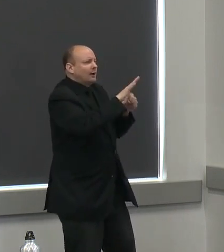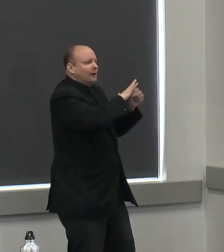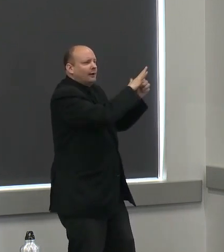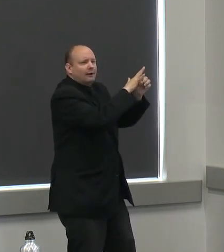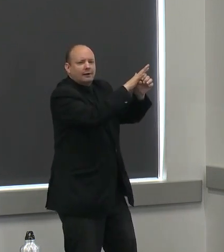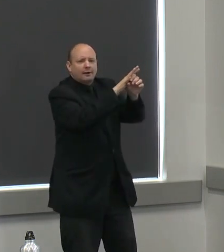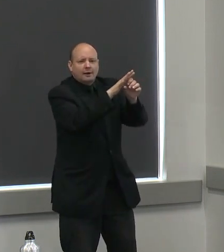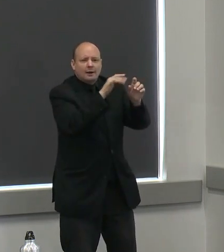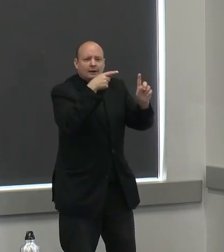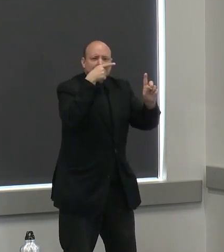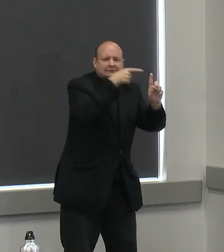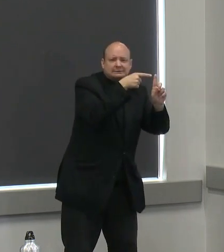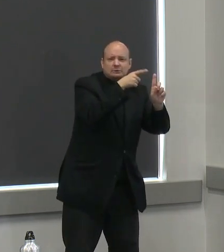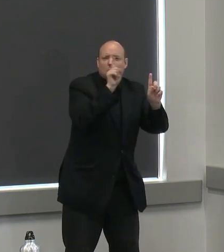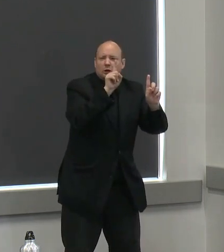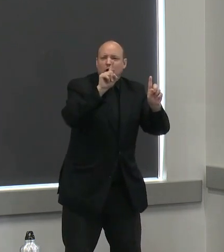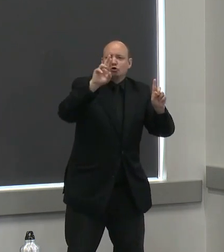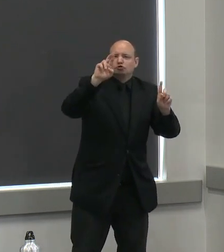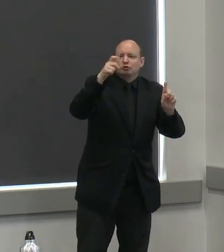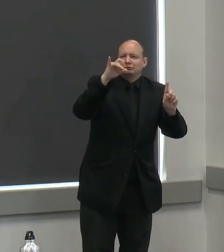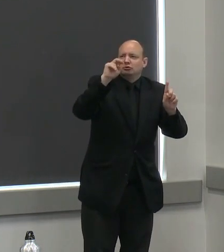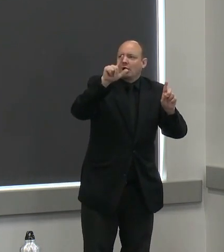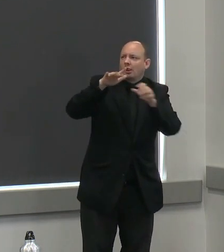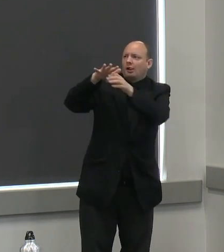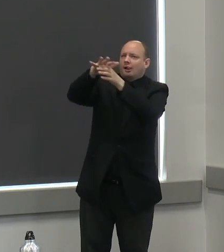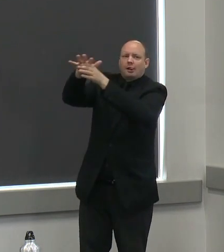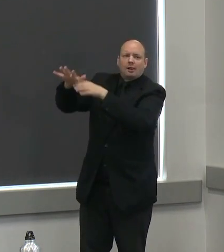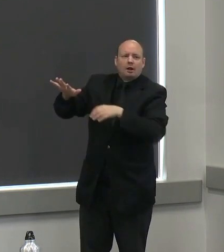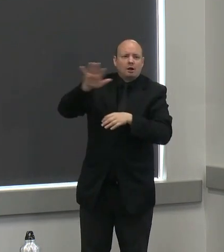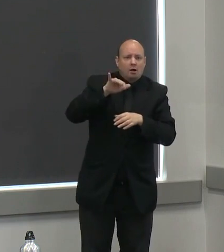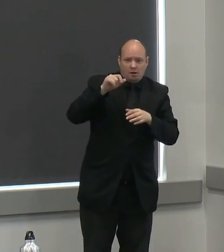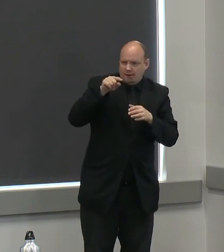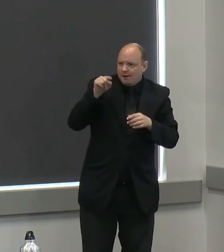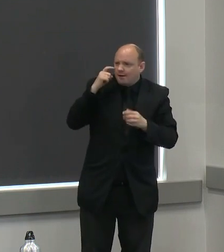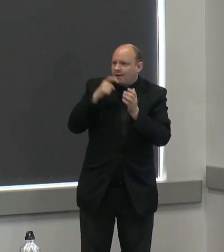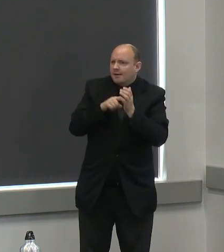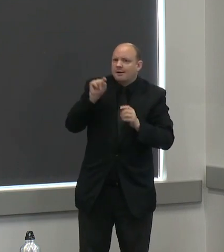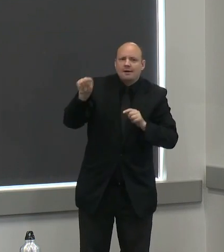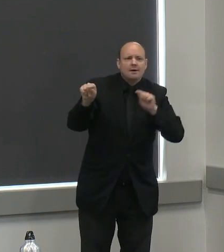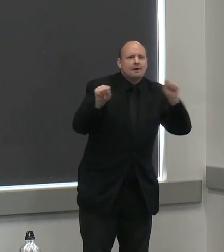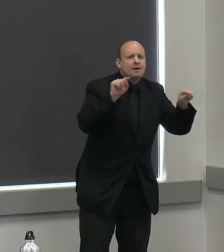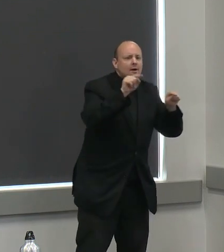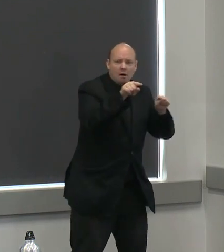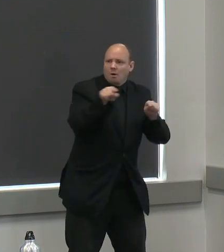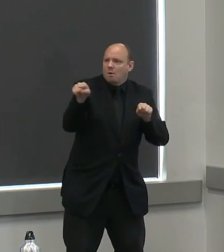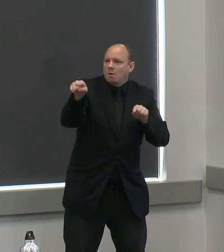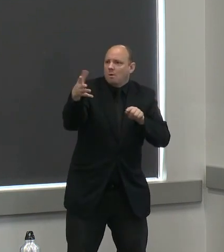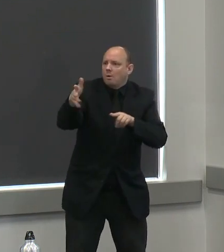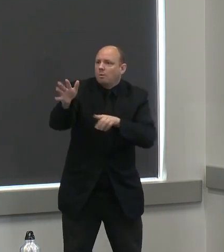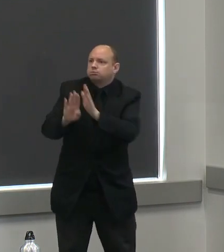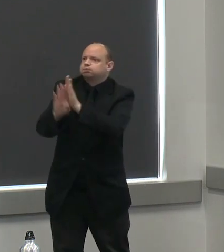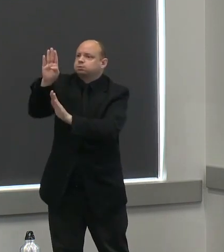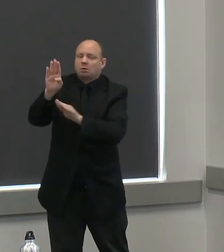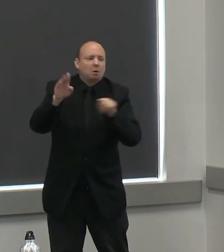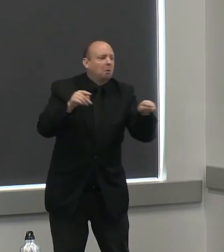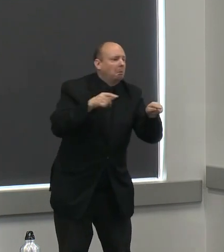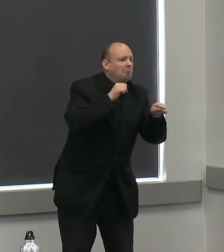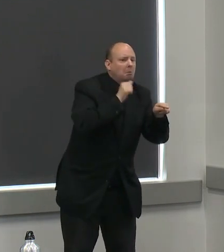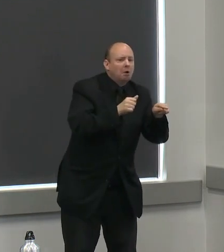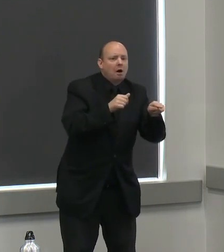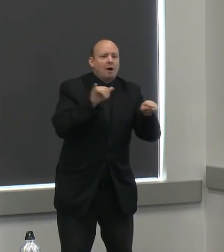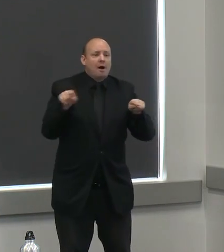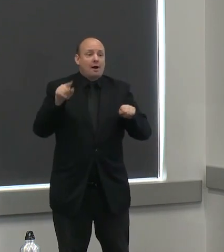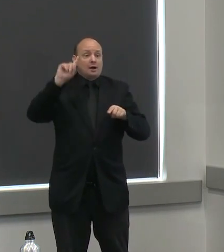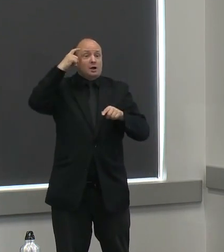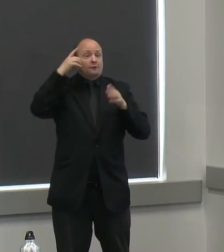counties or regions or across the state where we're seeing increased diseases we will be having conversations with the governor's office about what